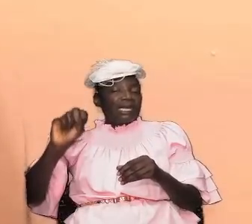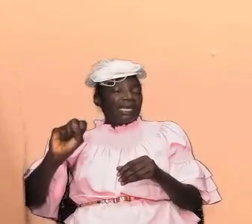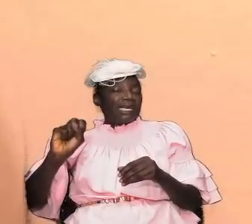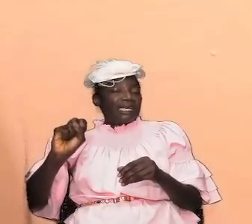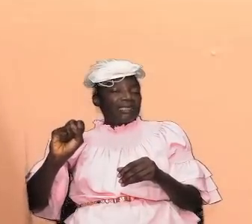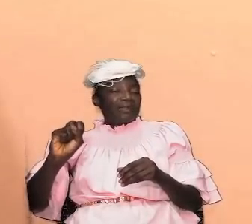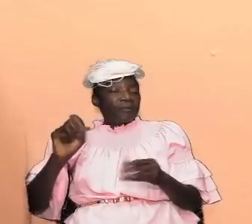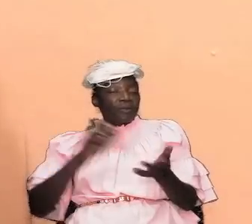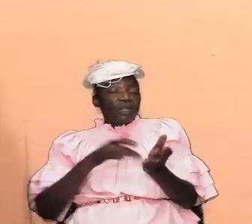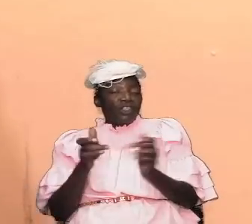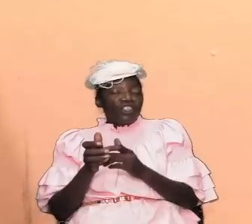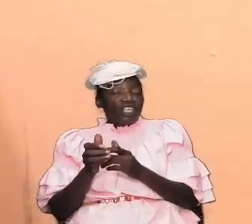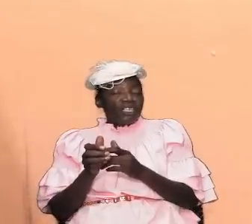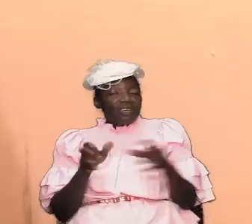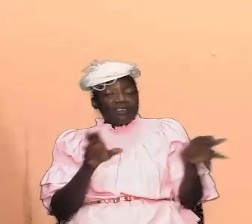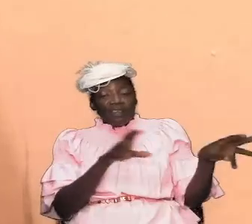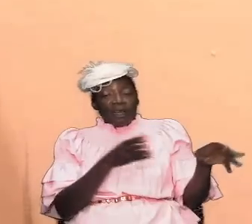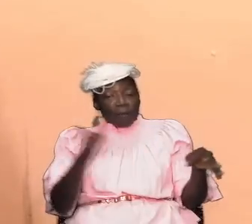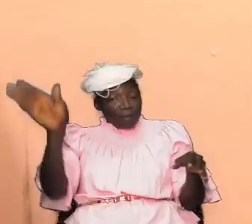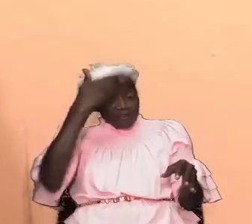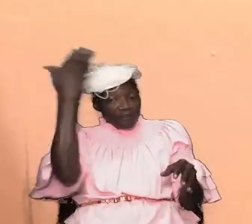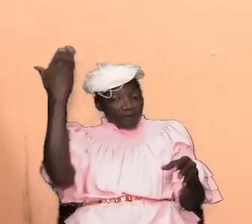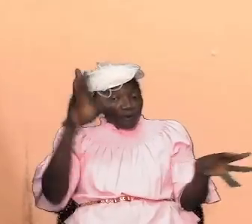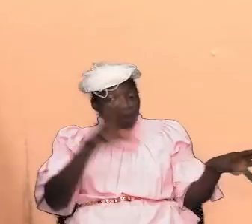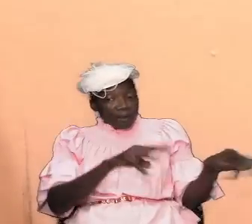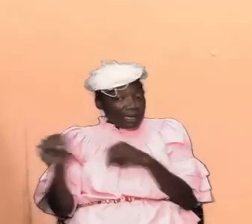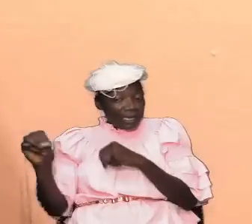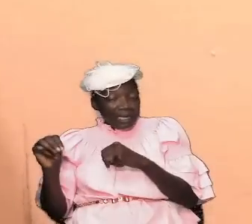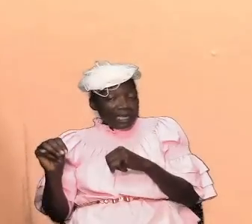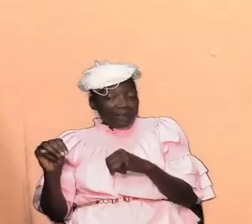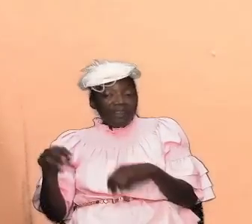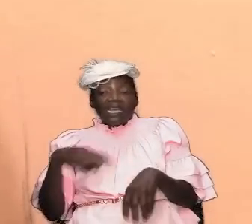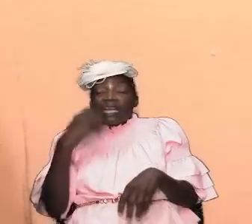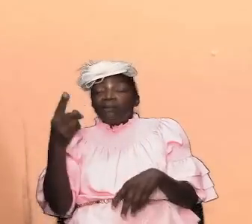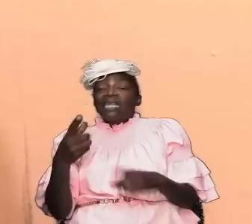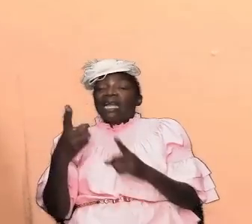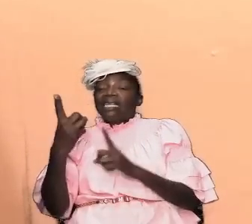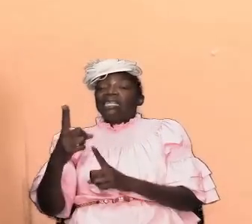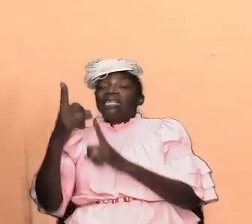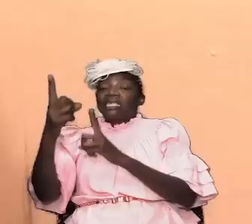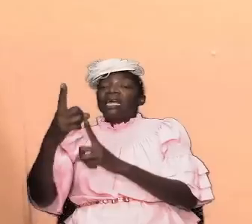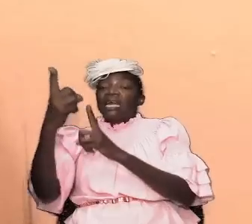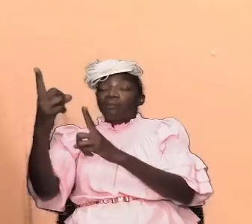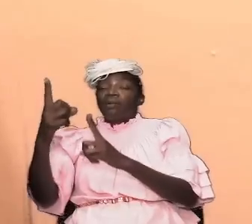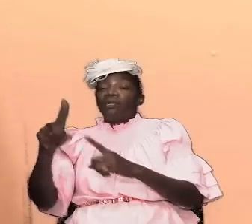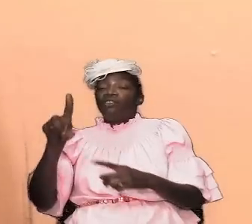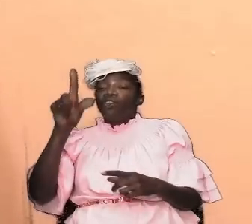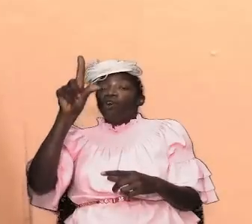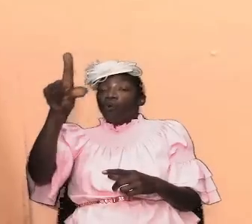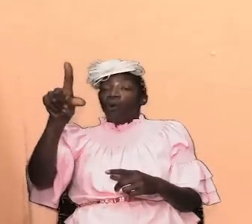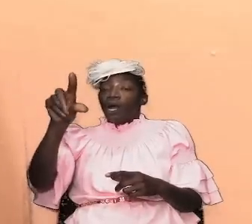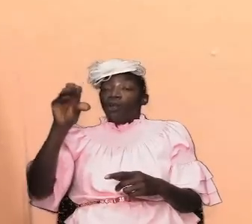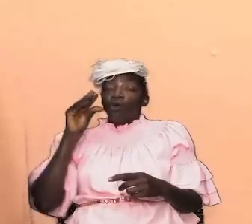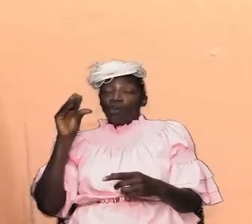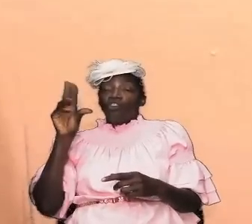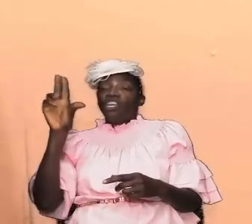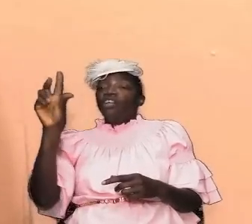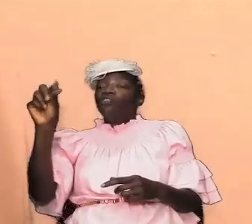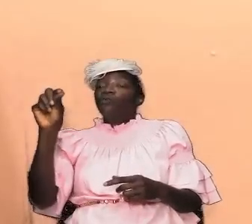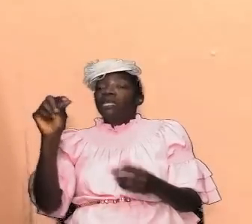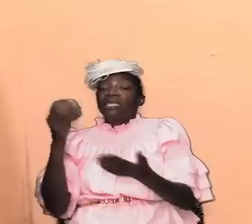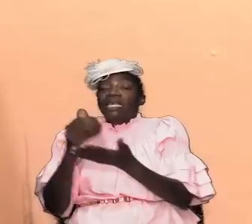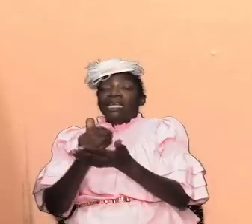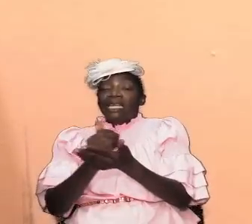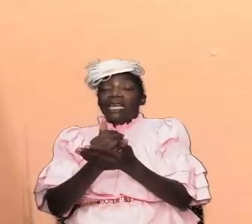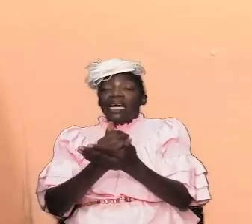taken up uh outlined to them and shed to the disciples and about a hundred and twenty that were gathered